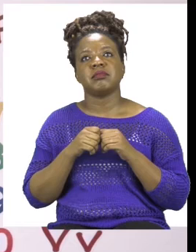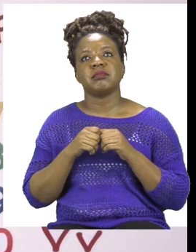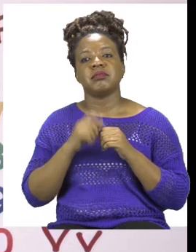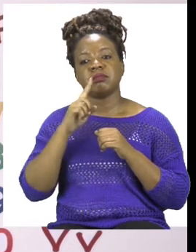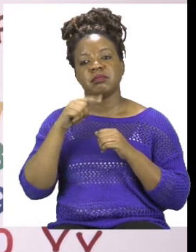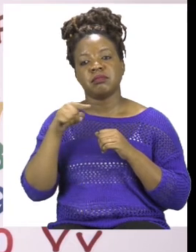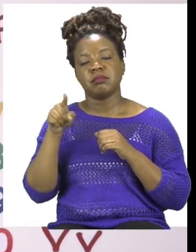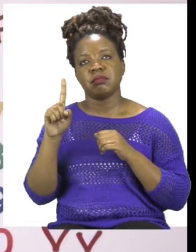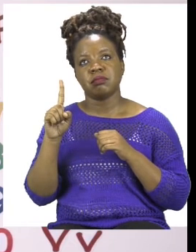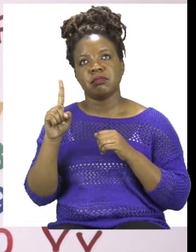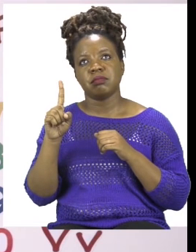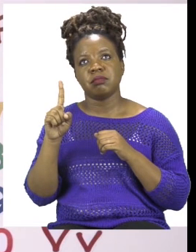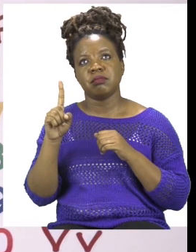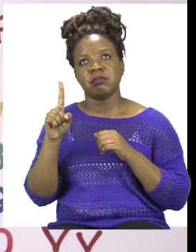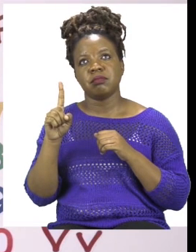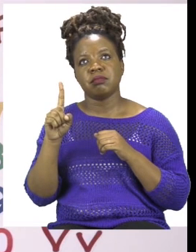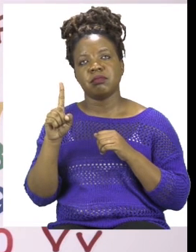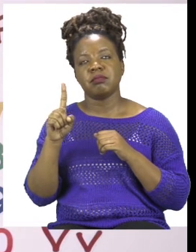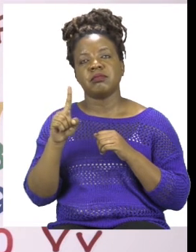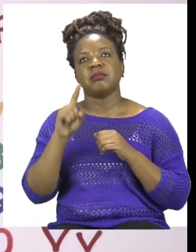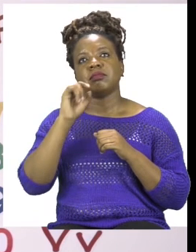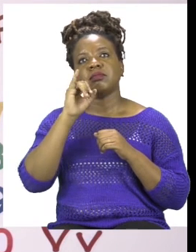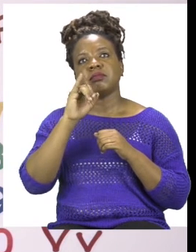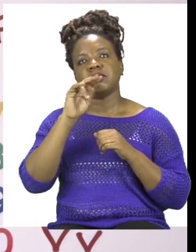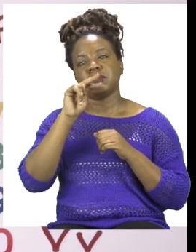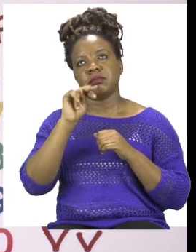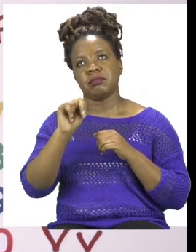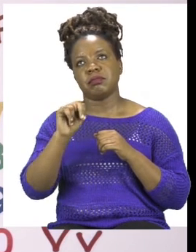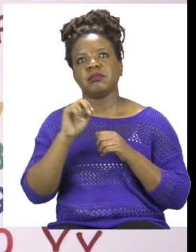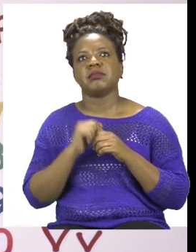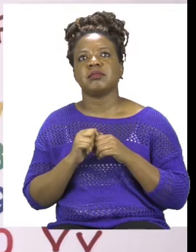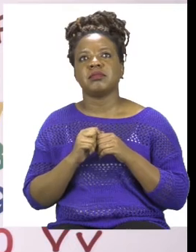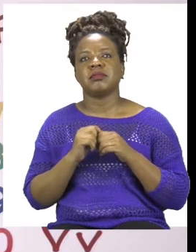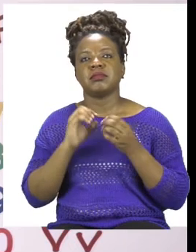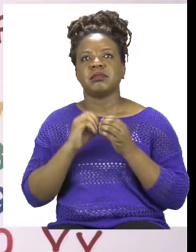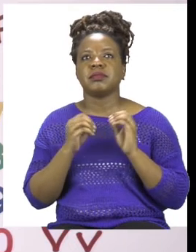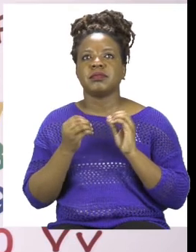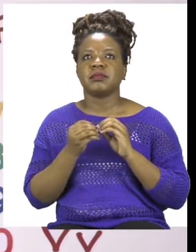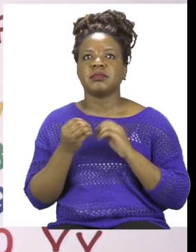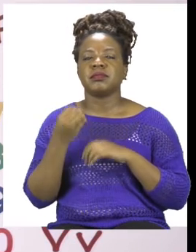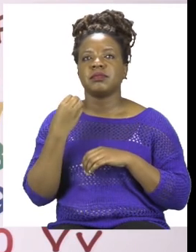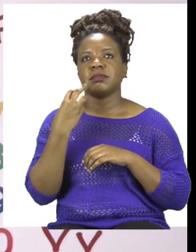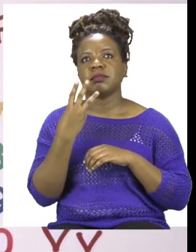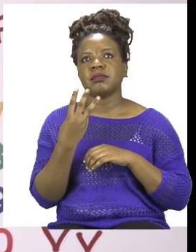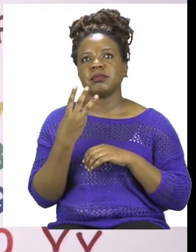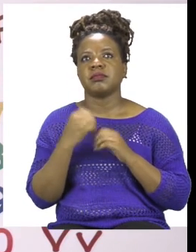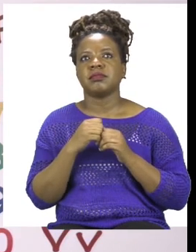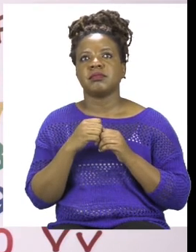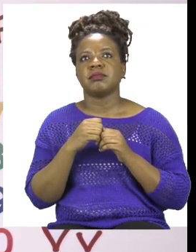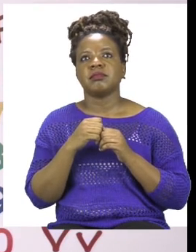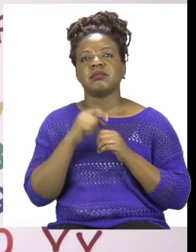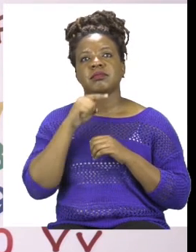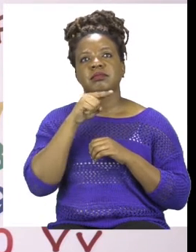is the word in. Now let us move to number three. Number three says, let's read it